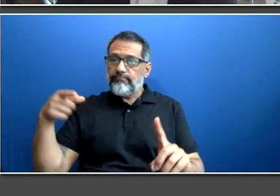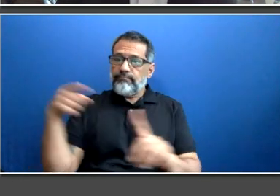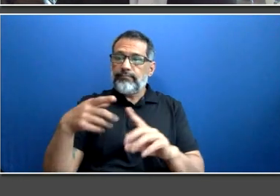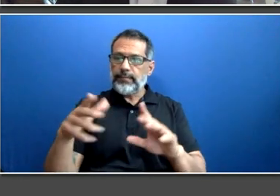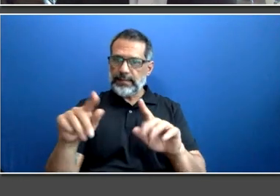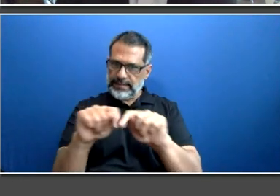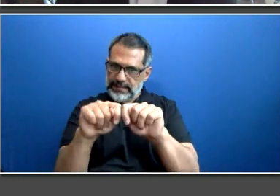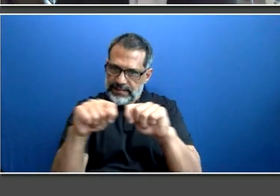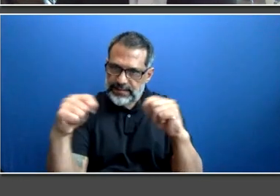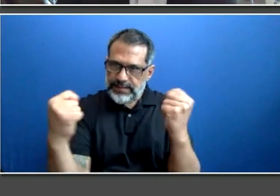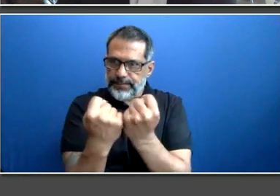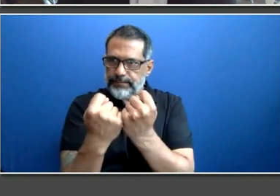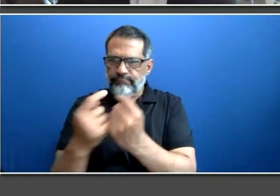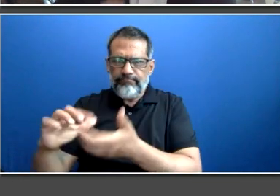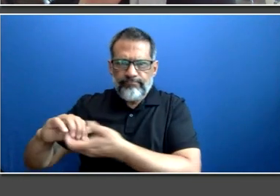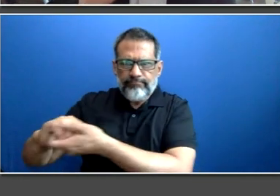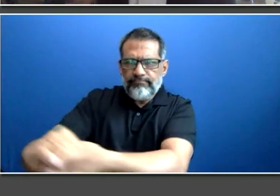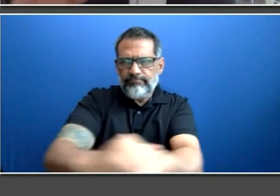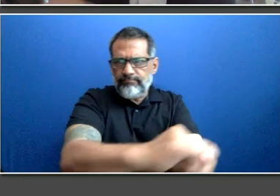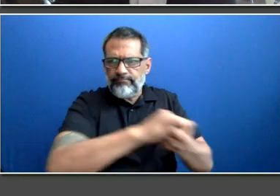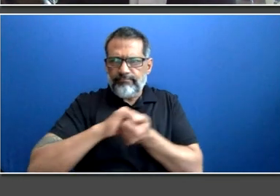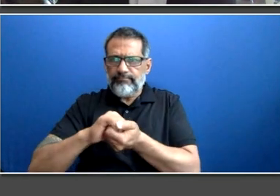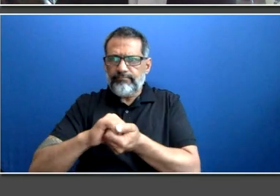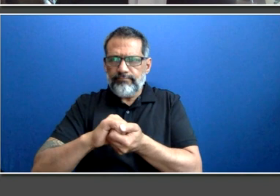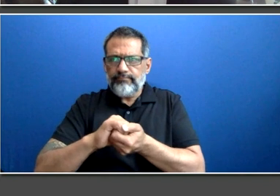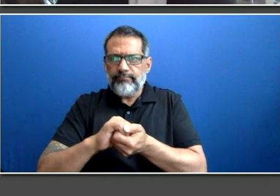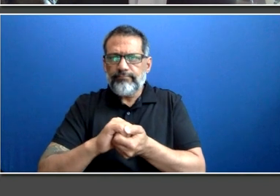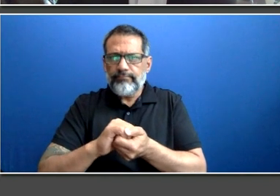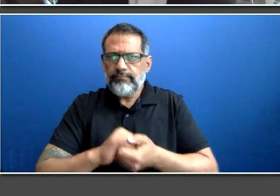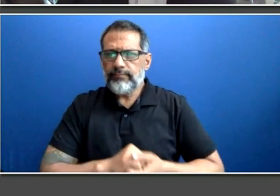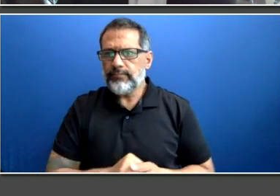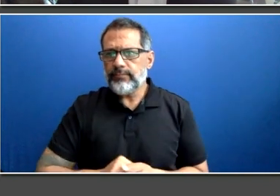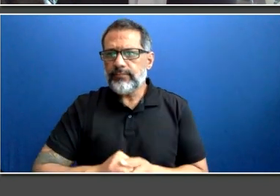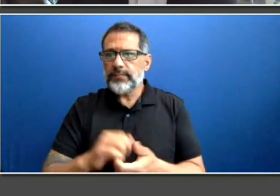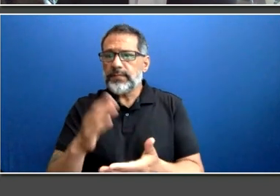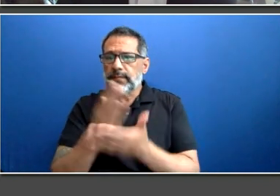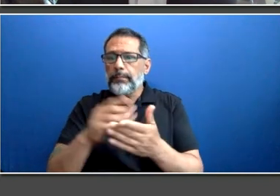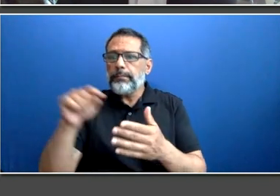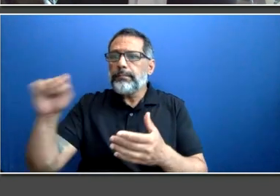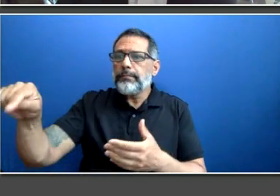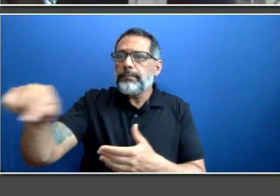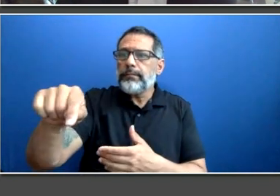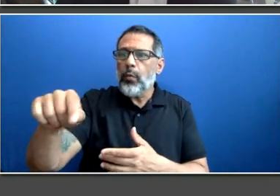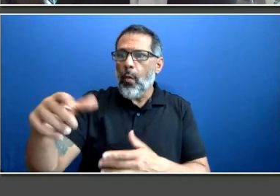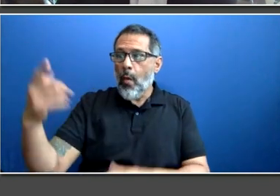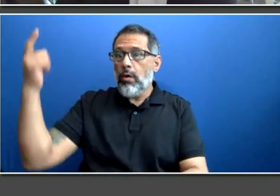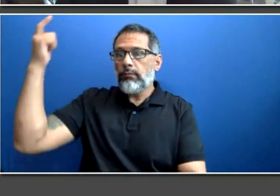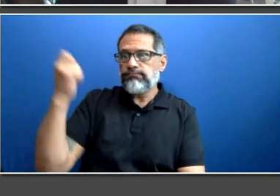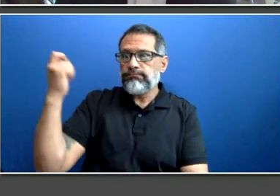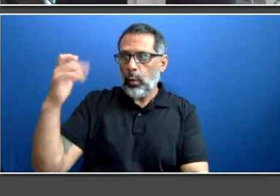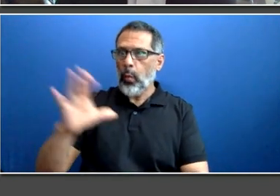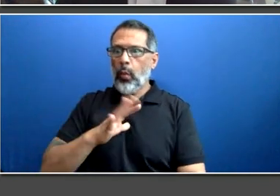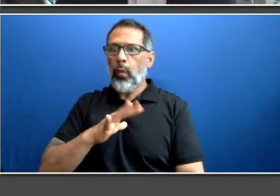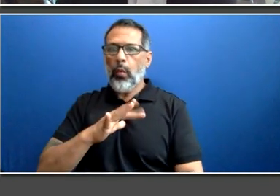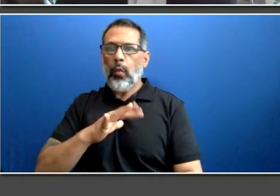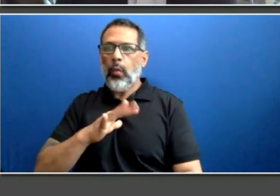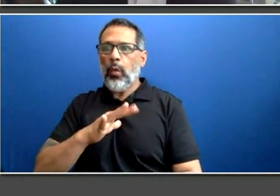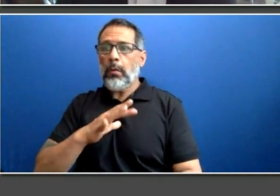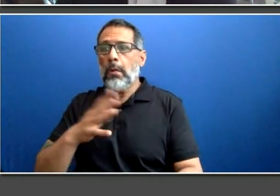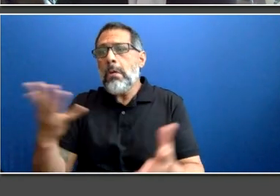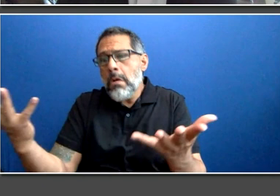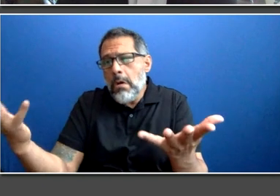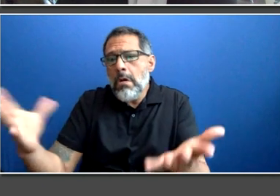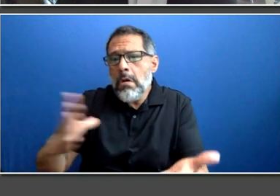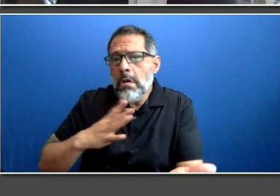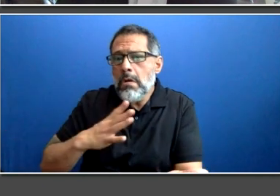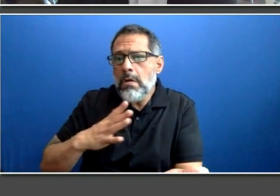us tout the benefits and the pension plans, and it's something you want to think about well into the future, but think about it today. Some enjoy working outdoors and interacting